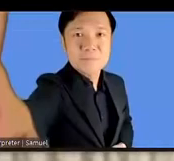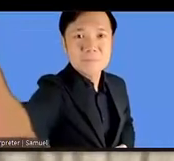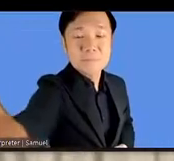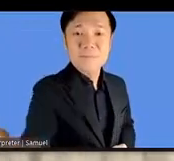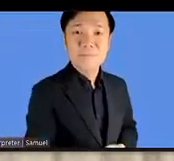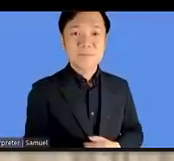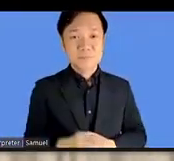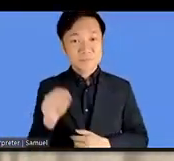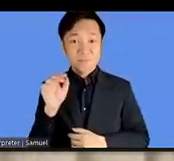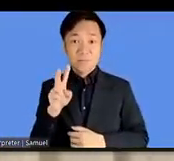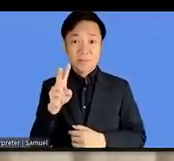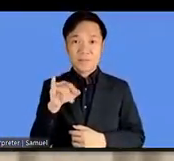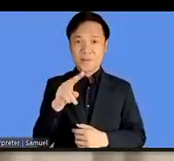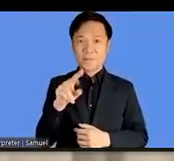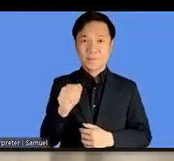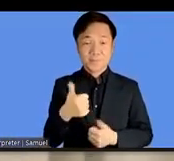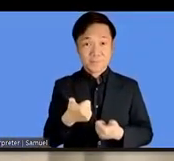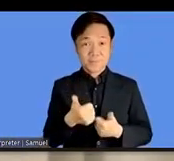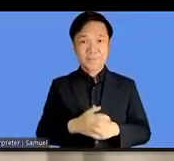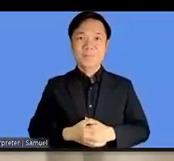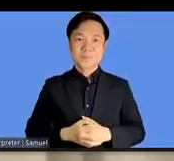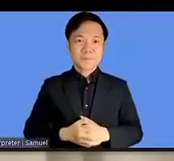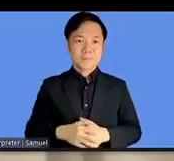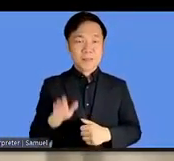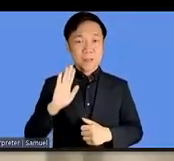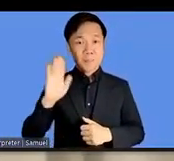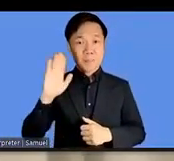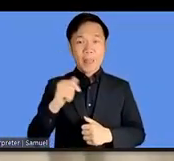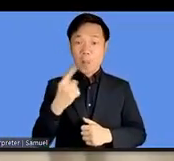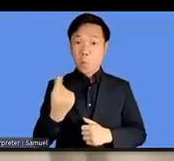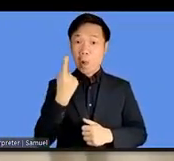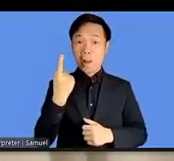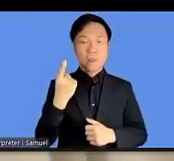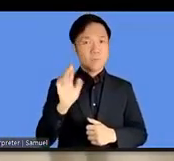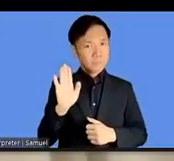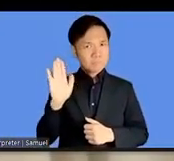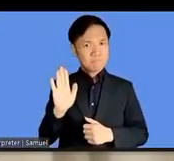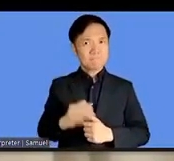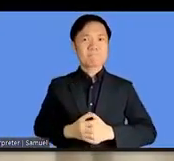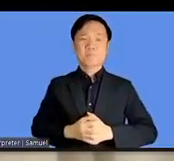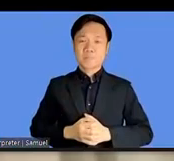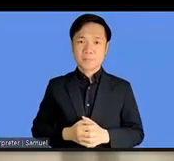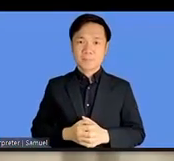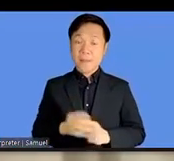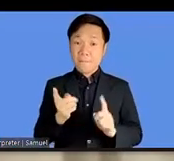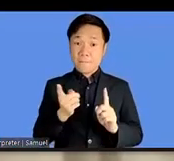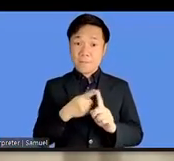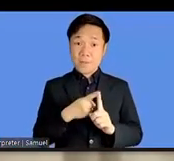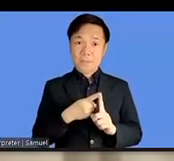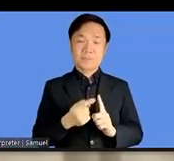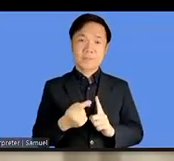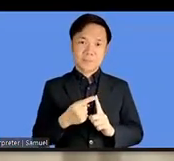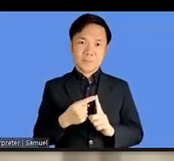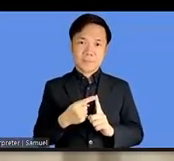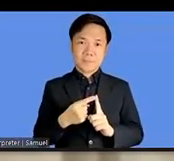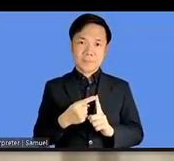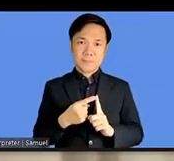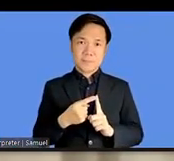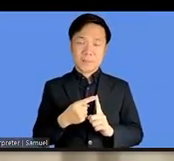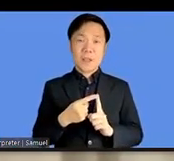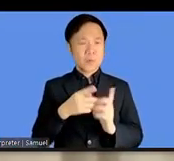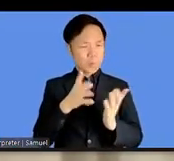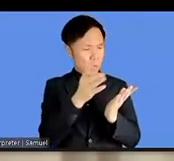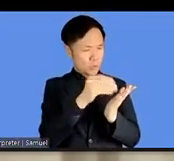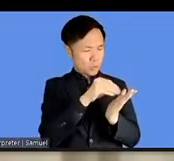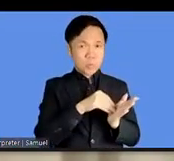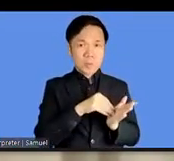yes um so one concern that i had is uh firstly to do with registration i think i just needed